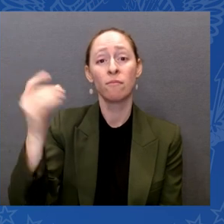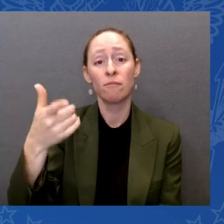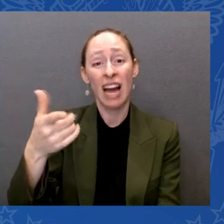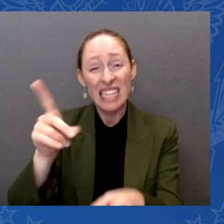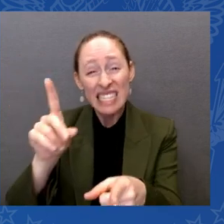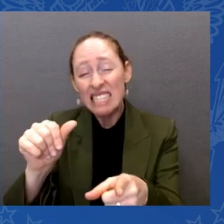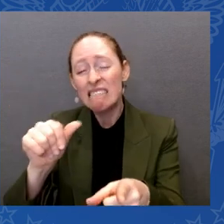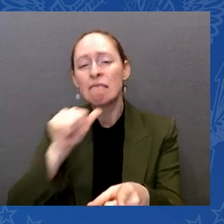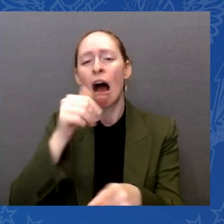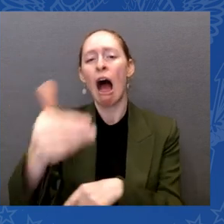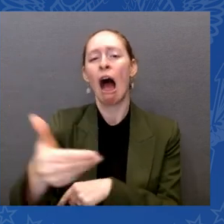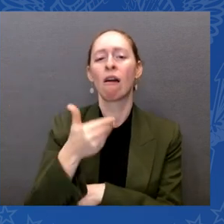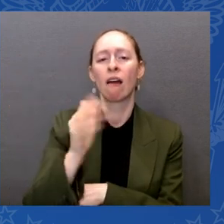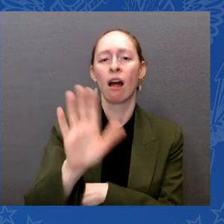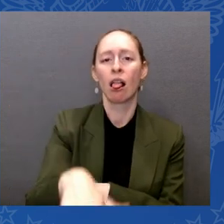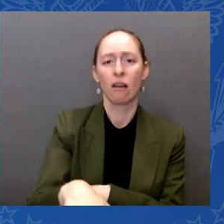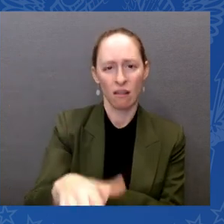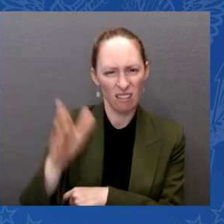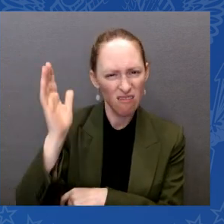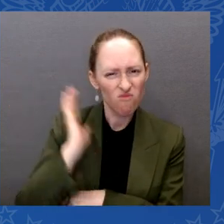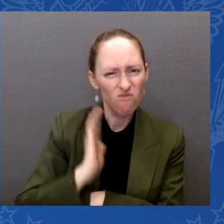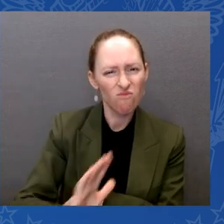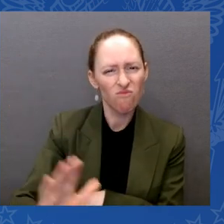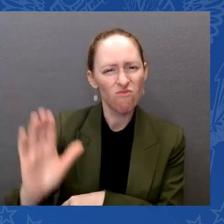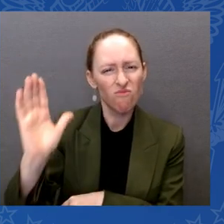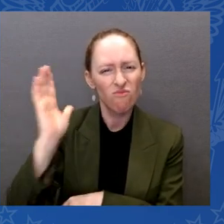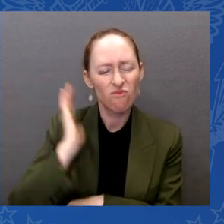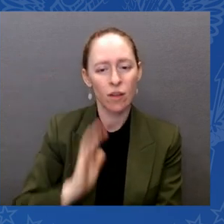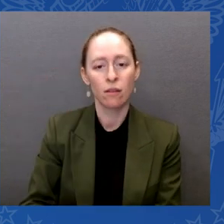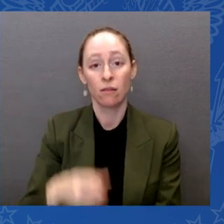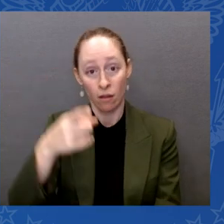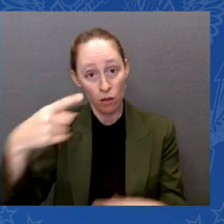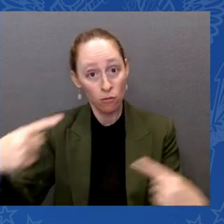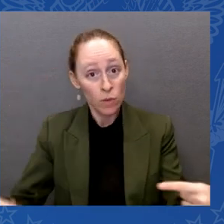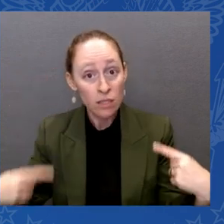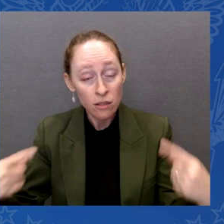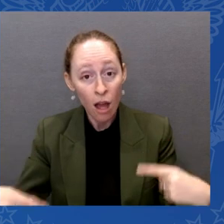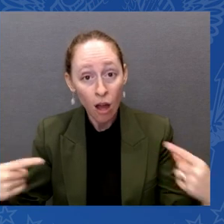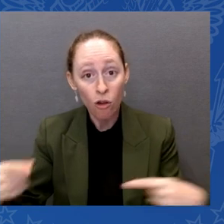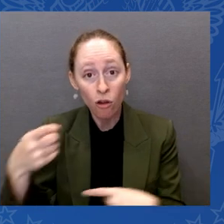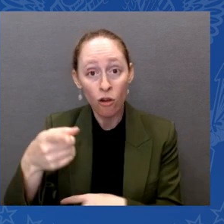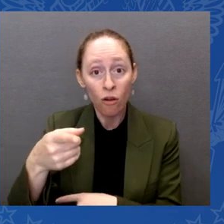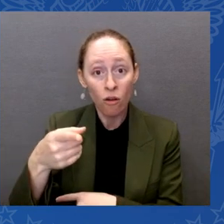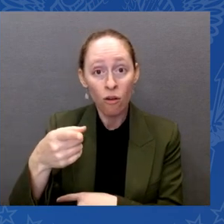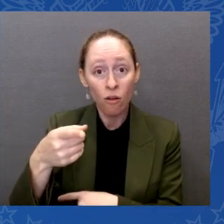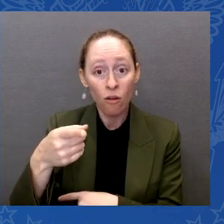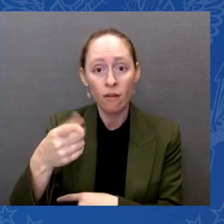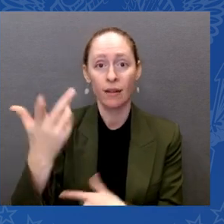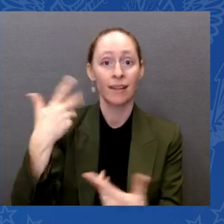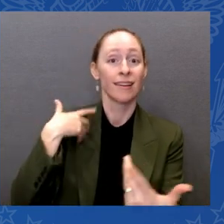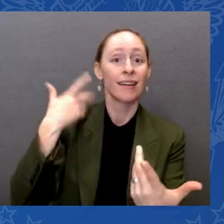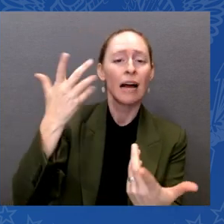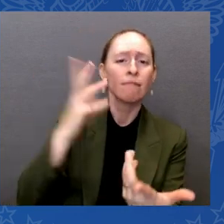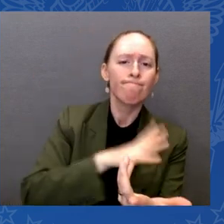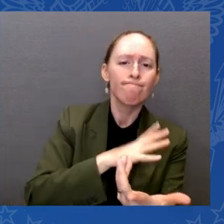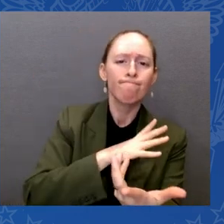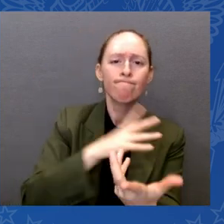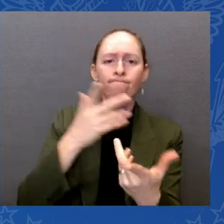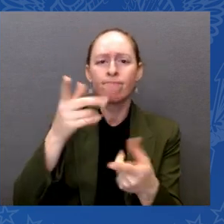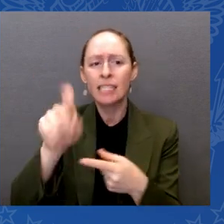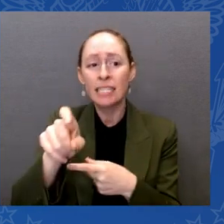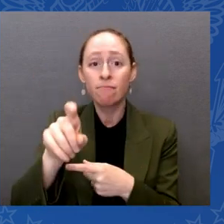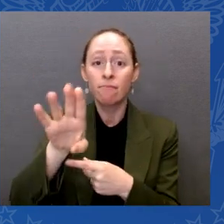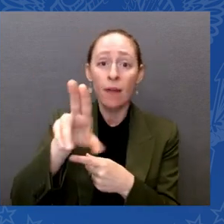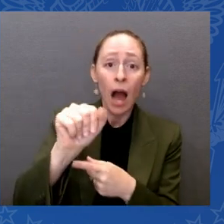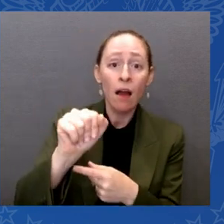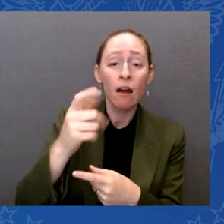to take a bus, as mentioned already, or a train or to school or to work. America simply wasn't built